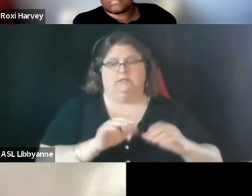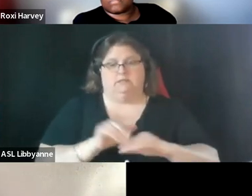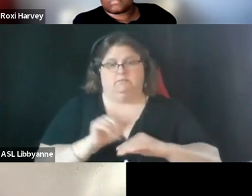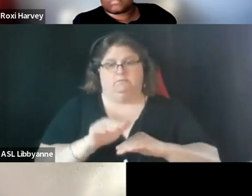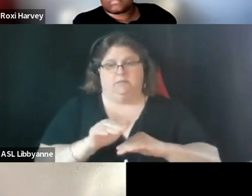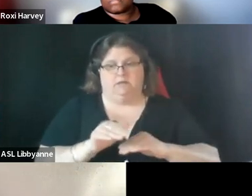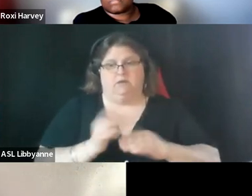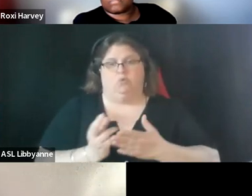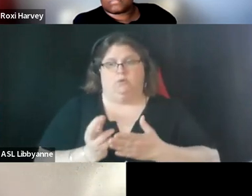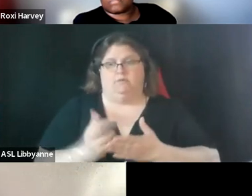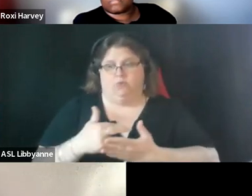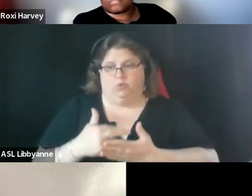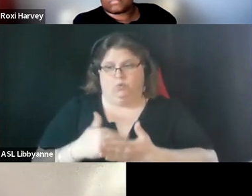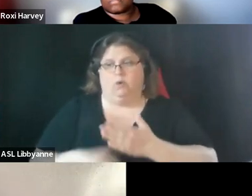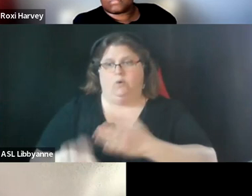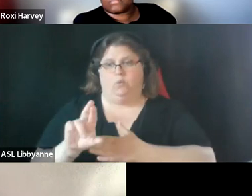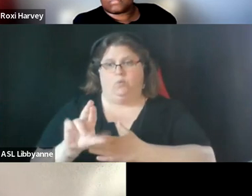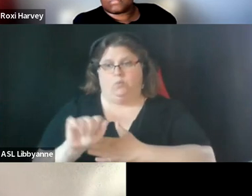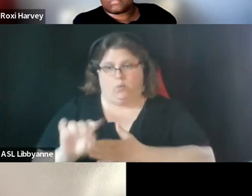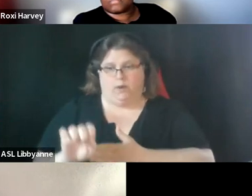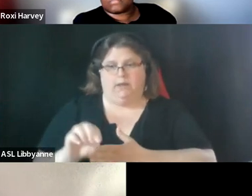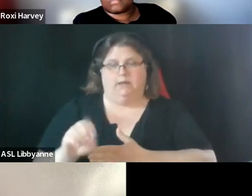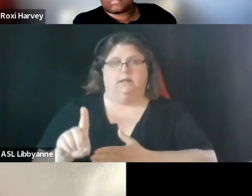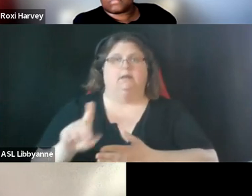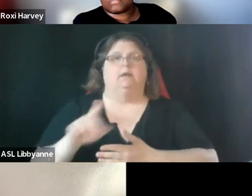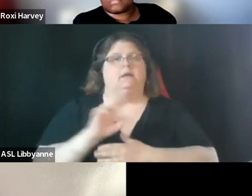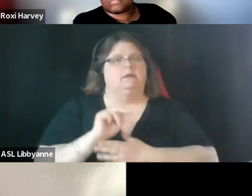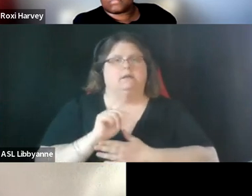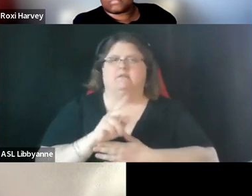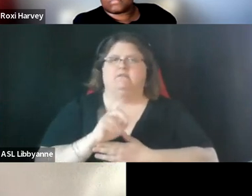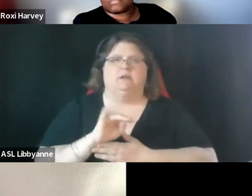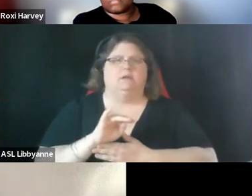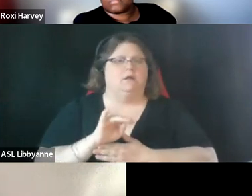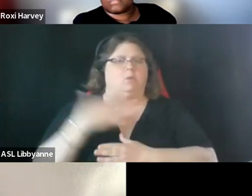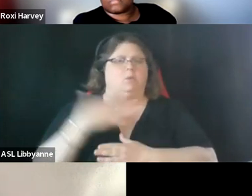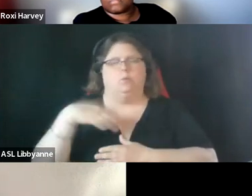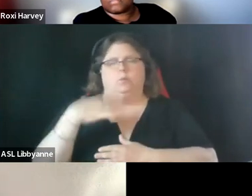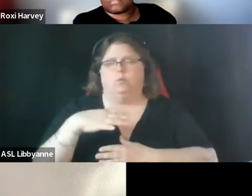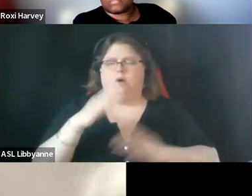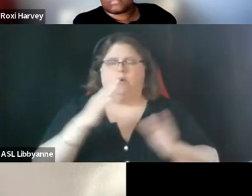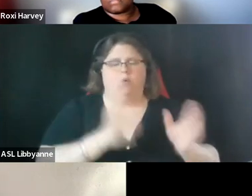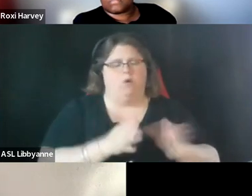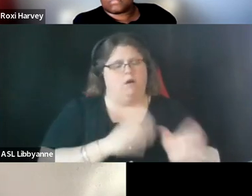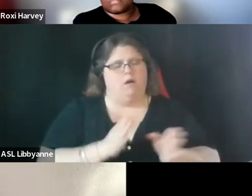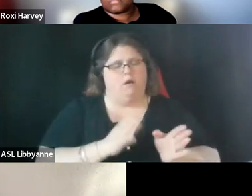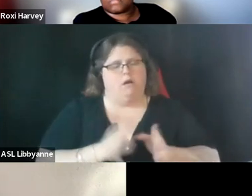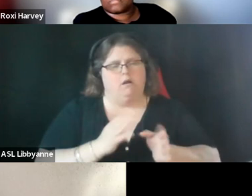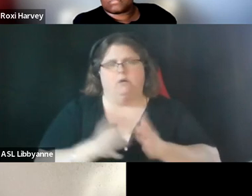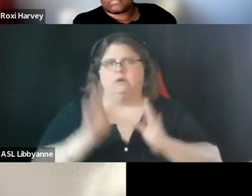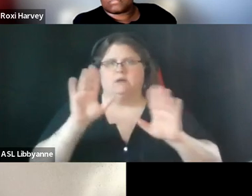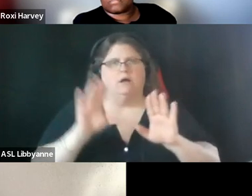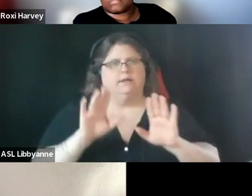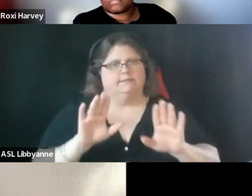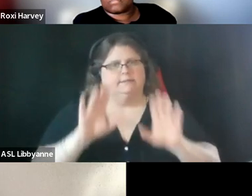um naveen was outstanding in keeping um mr taylor mr venez valence